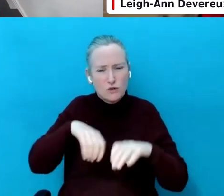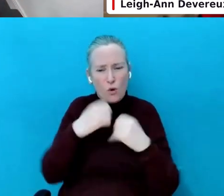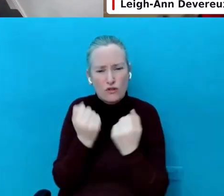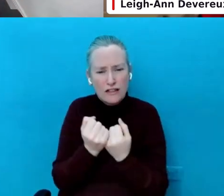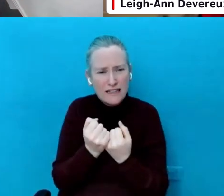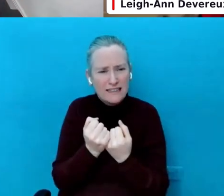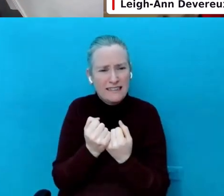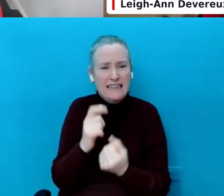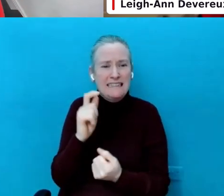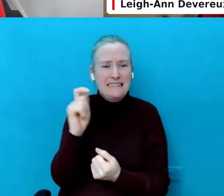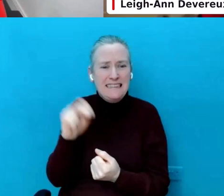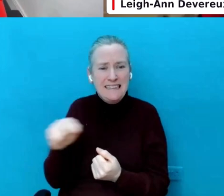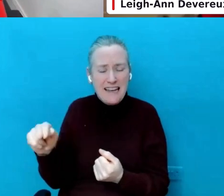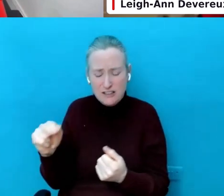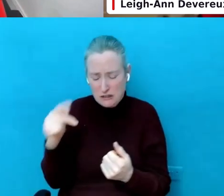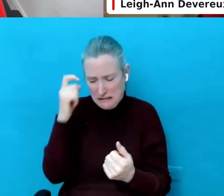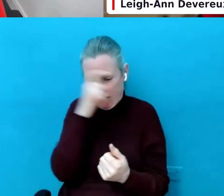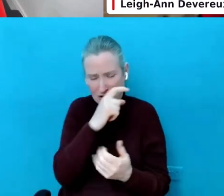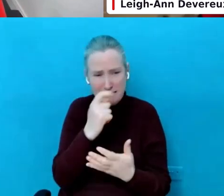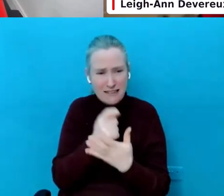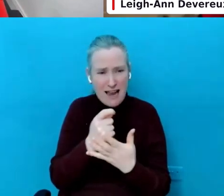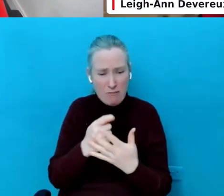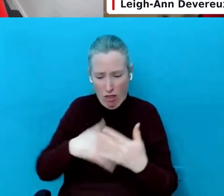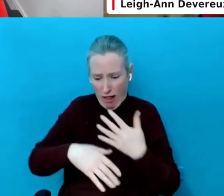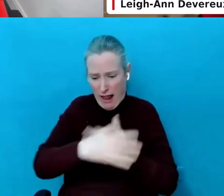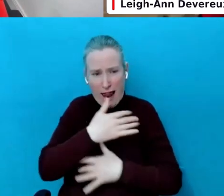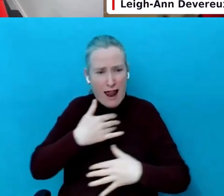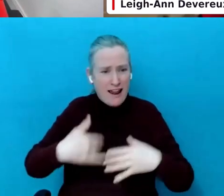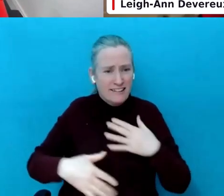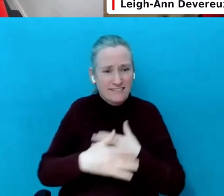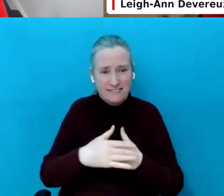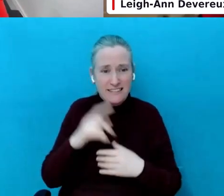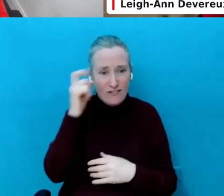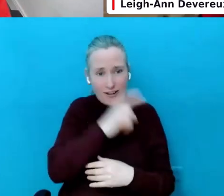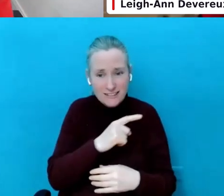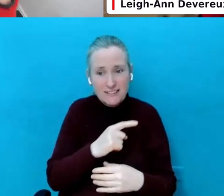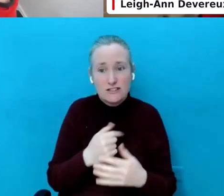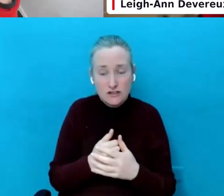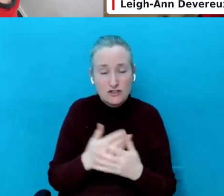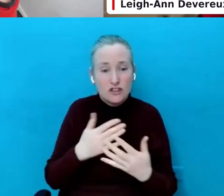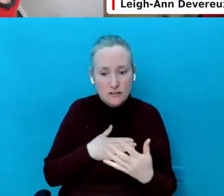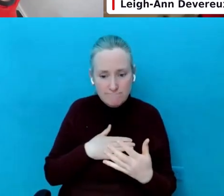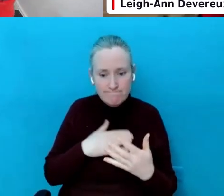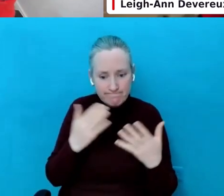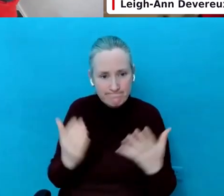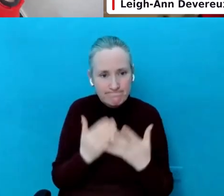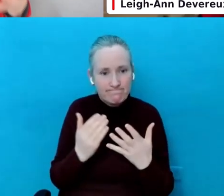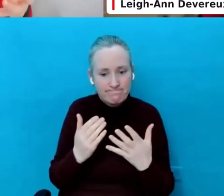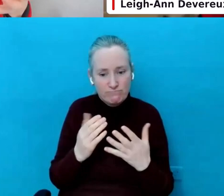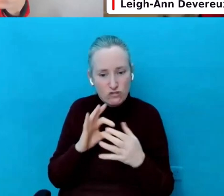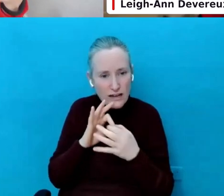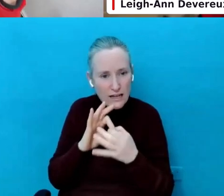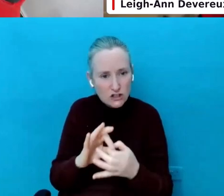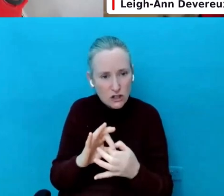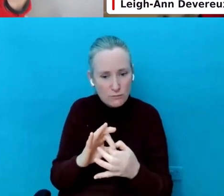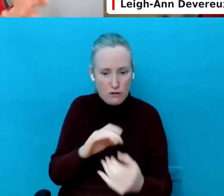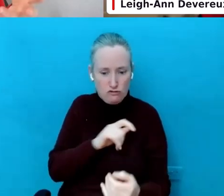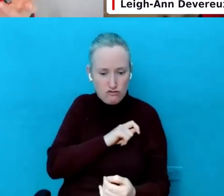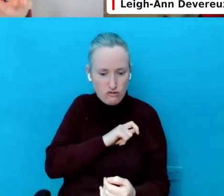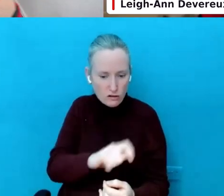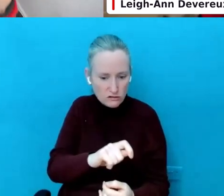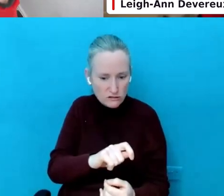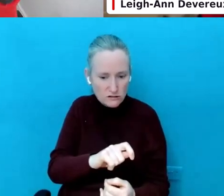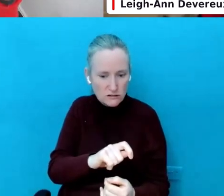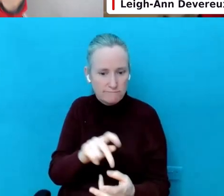hormones, like it's the minefield. So, you know, just open up that relationship with them and that trust and that